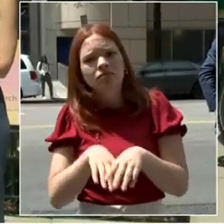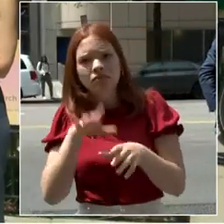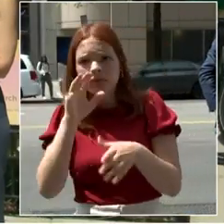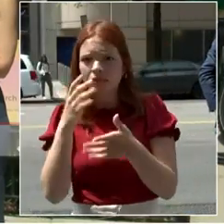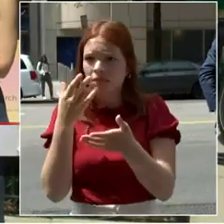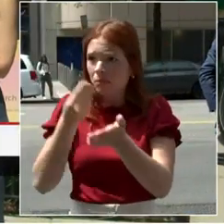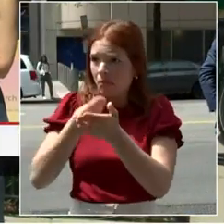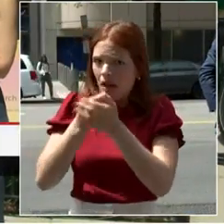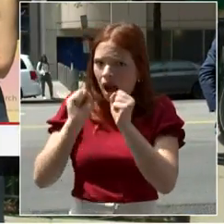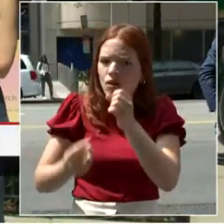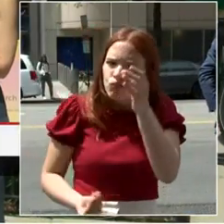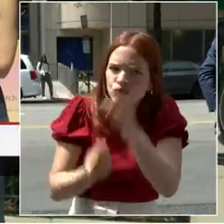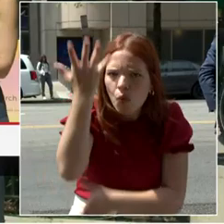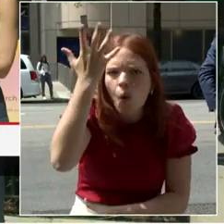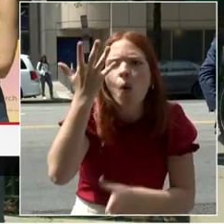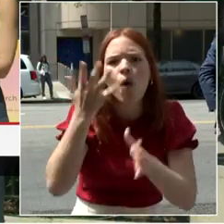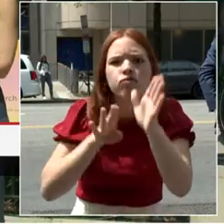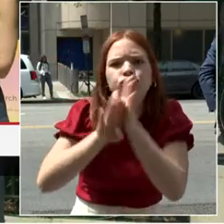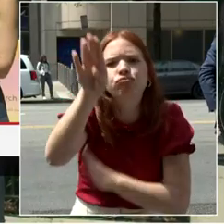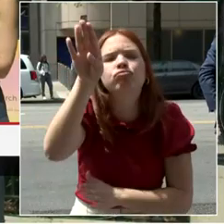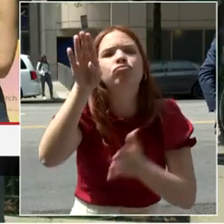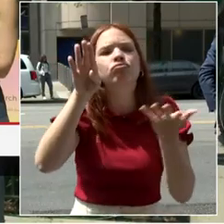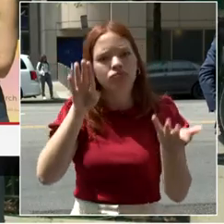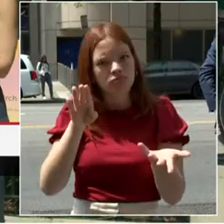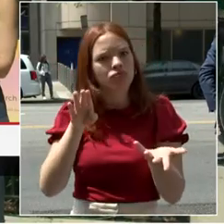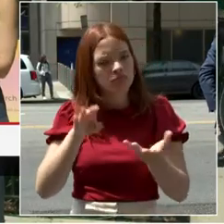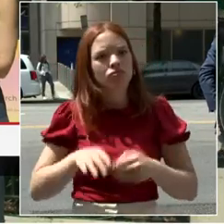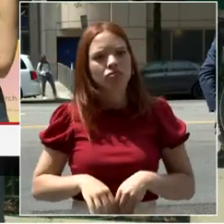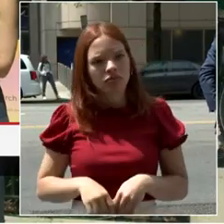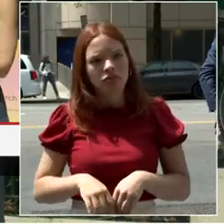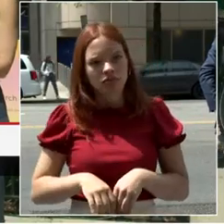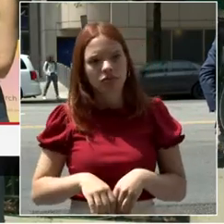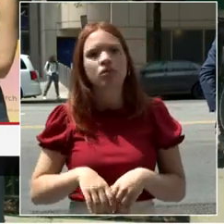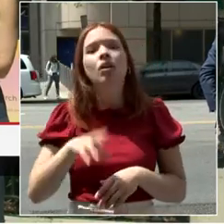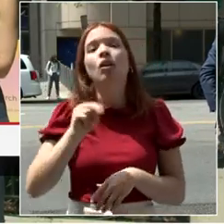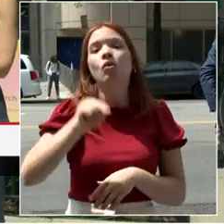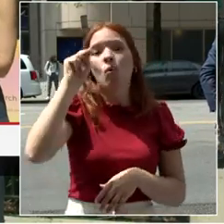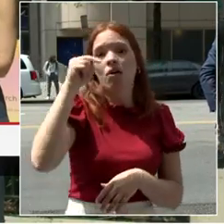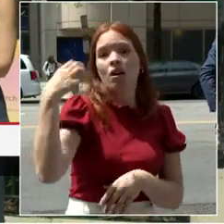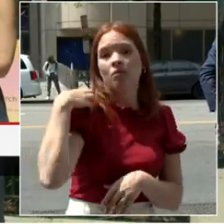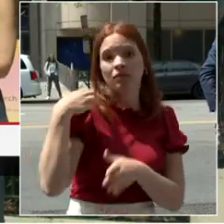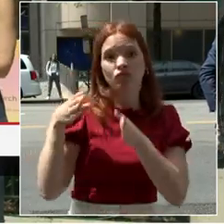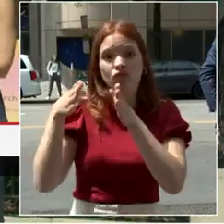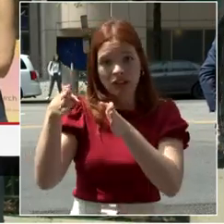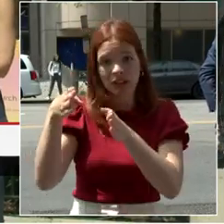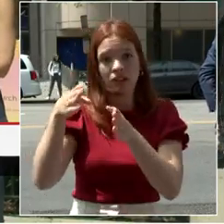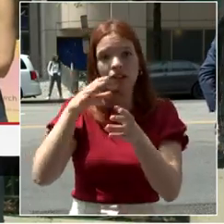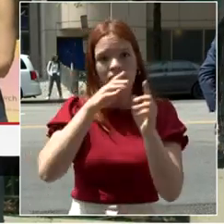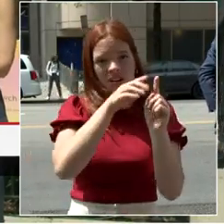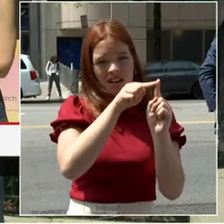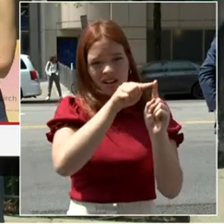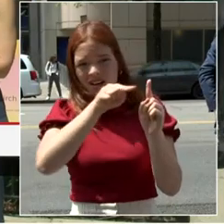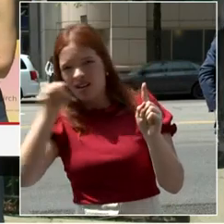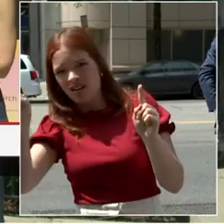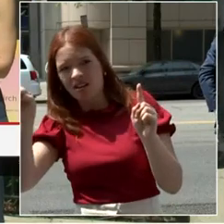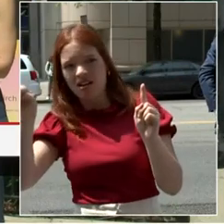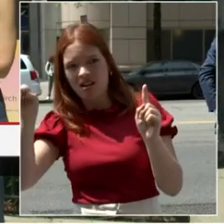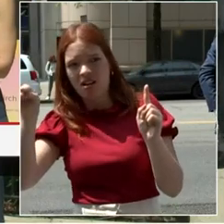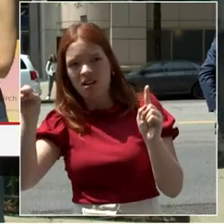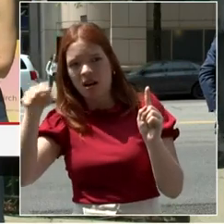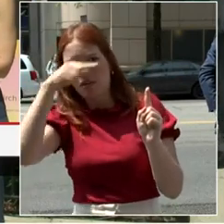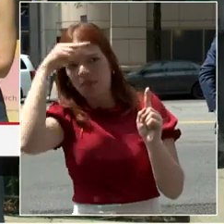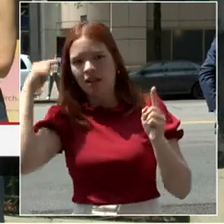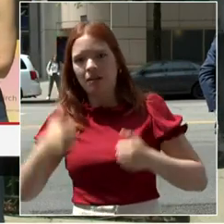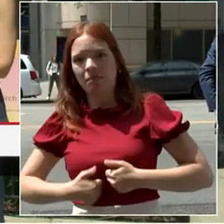stretch between North Capitol Street to Black Lives Matter Plaza and the area north of the National Mall up to the Walter E. Washington Convention